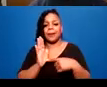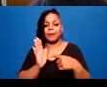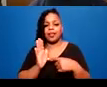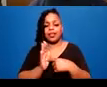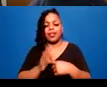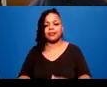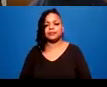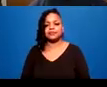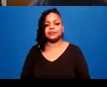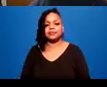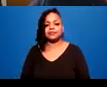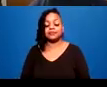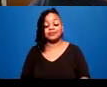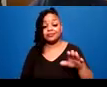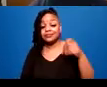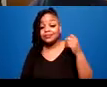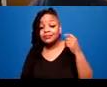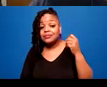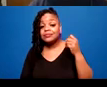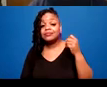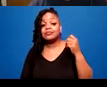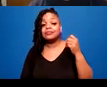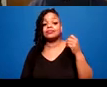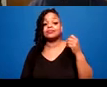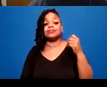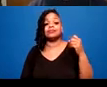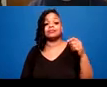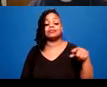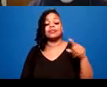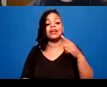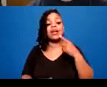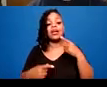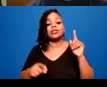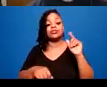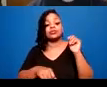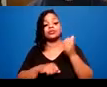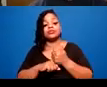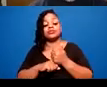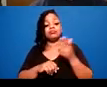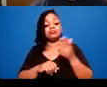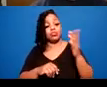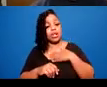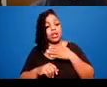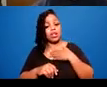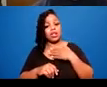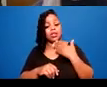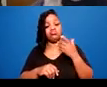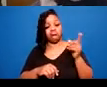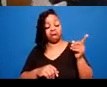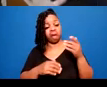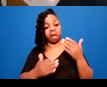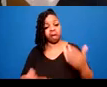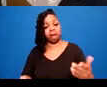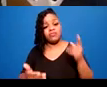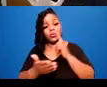process of education and opportunity and intention and building